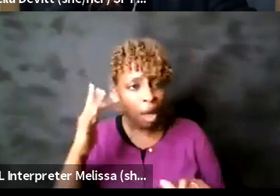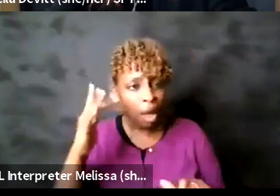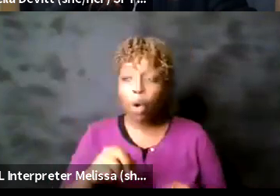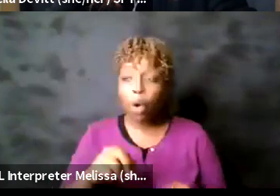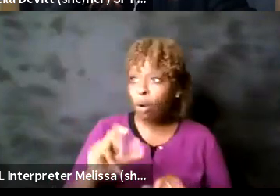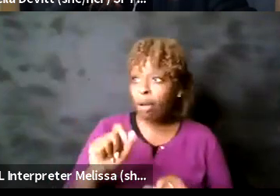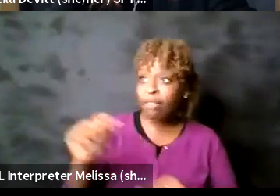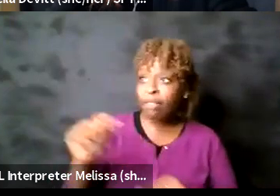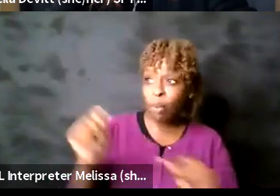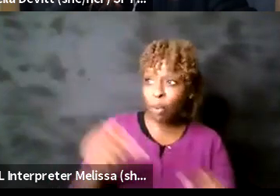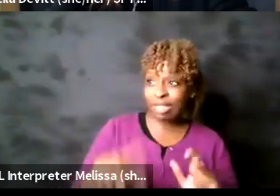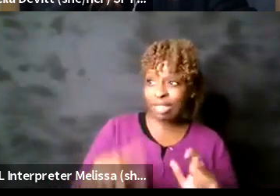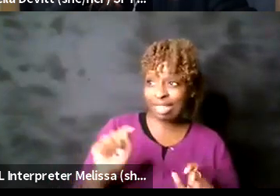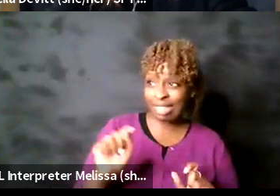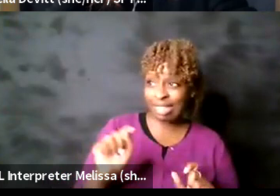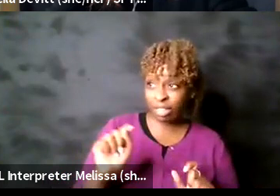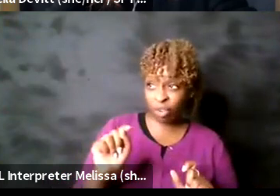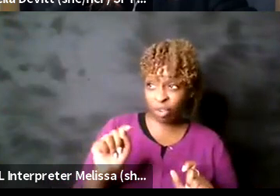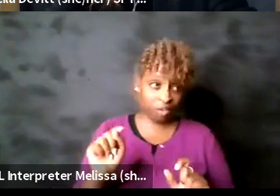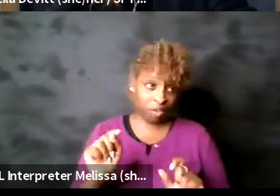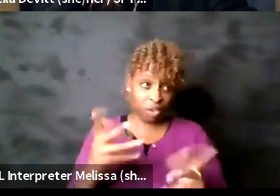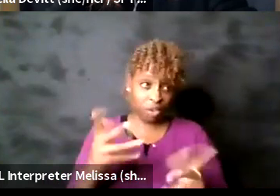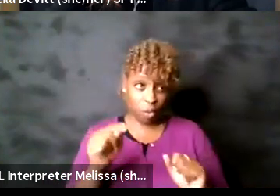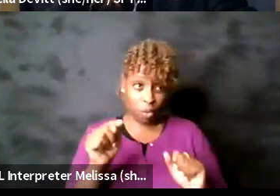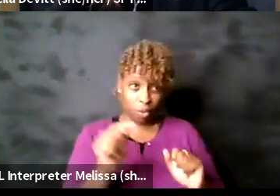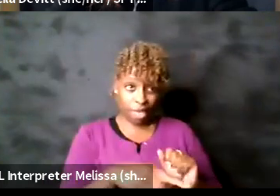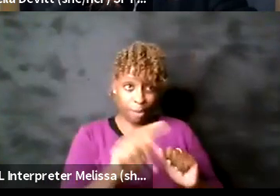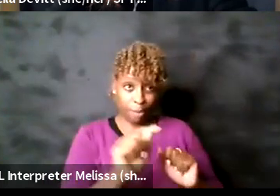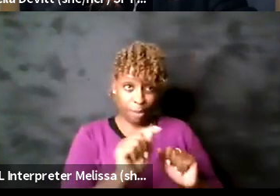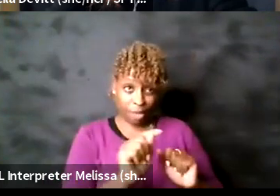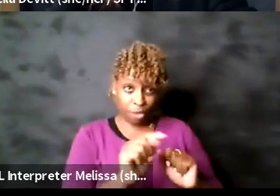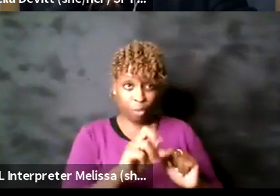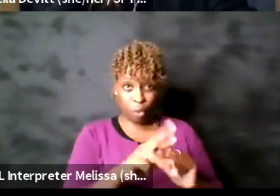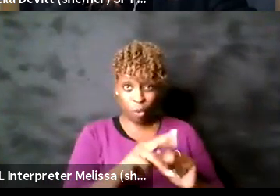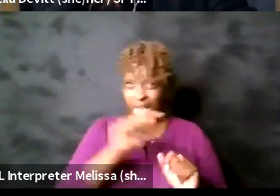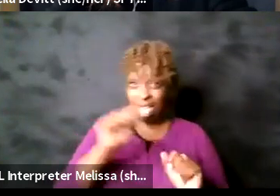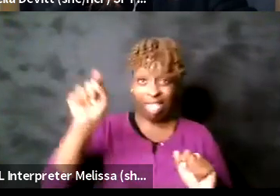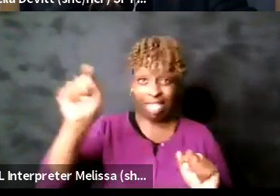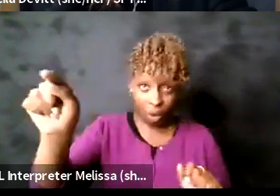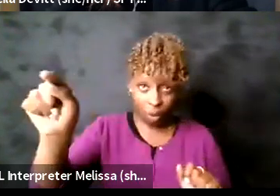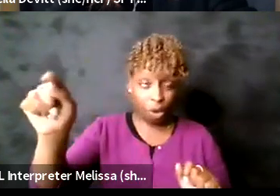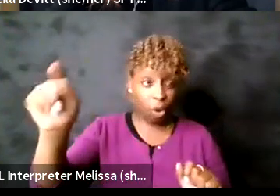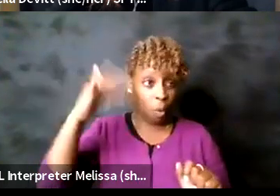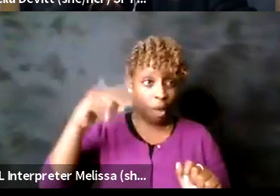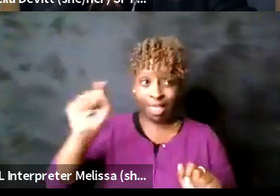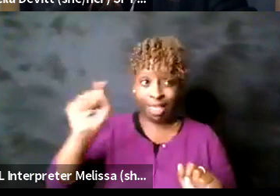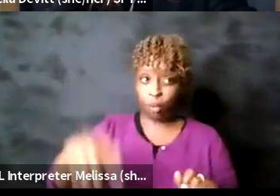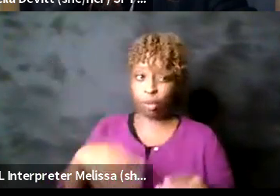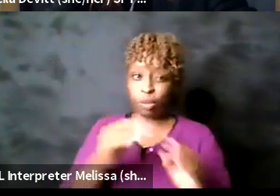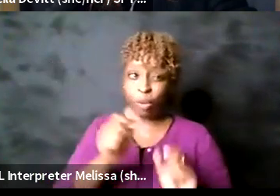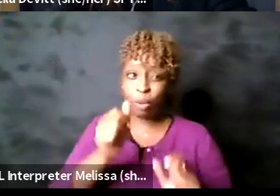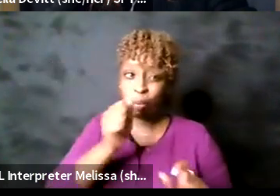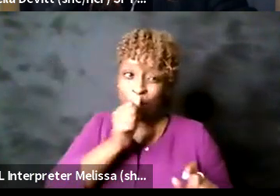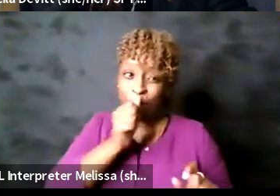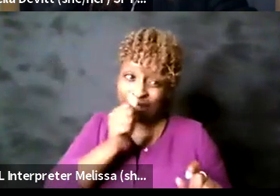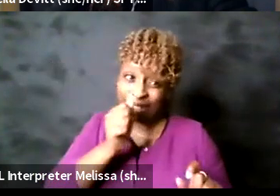the one you want maybe don't go to the one right on your right even though it's right there that one's the least private so we've kind of ranked them according to privacy now if you want the